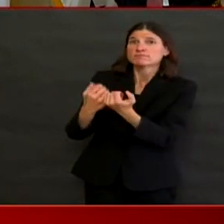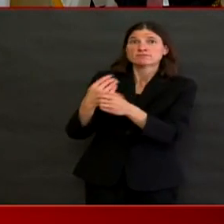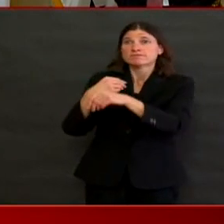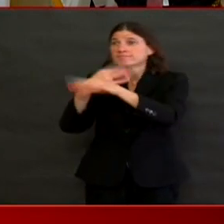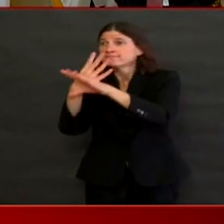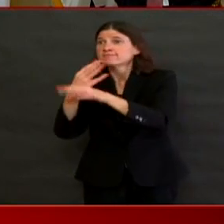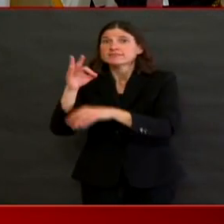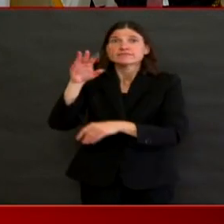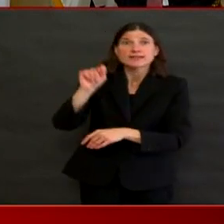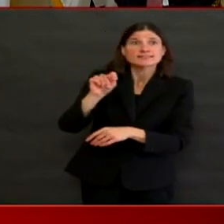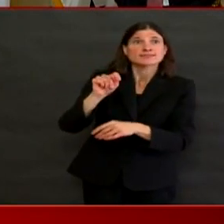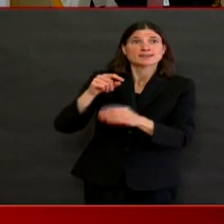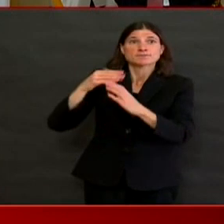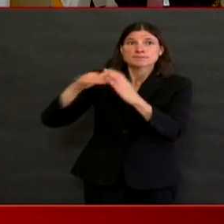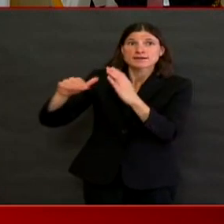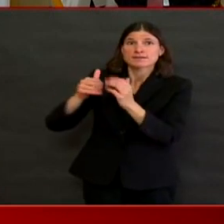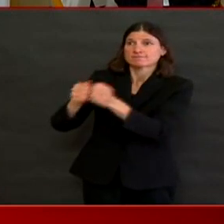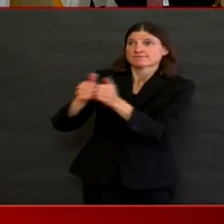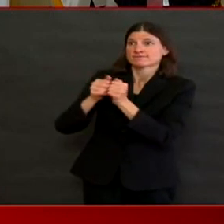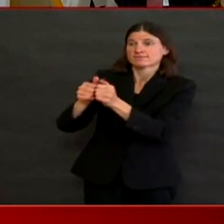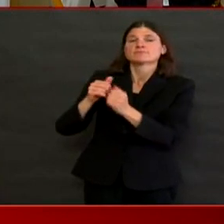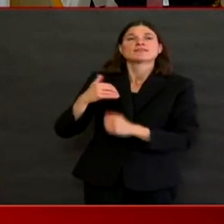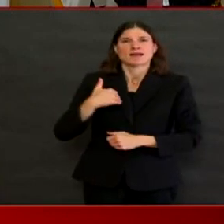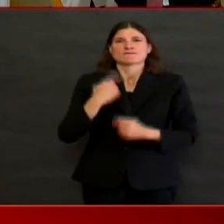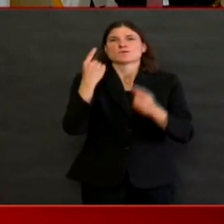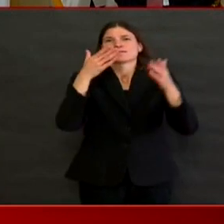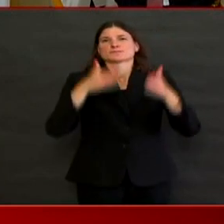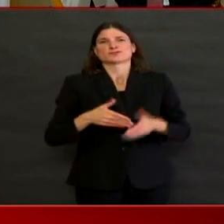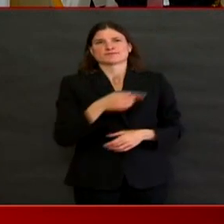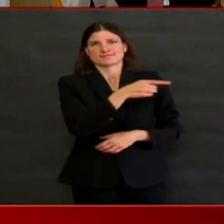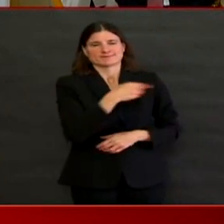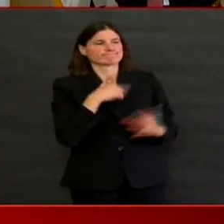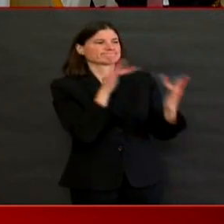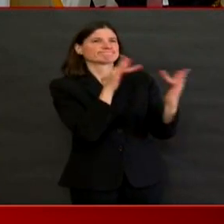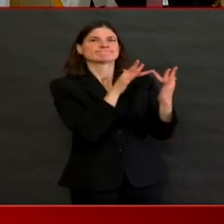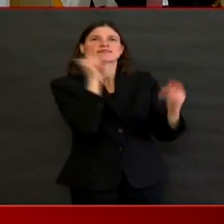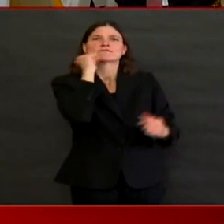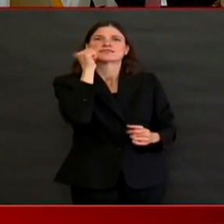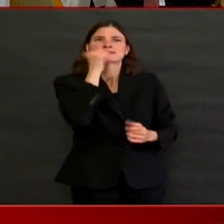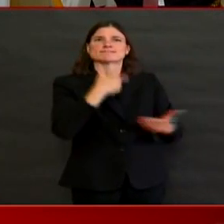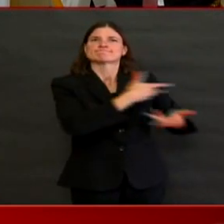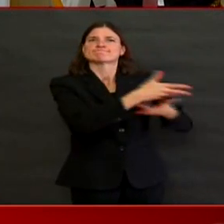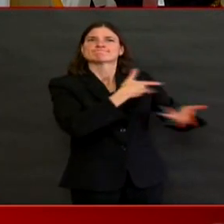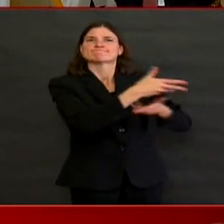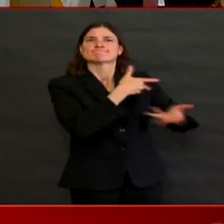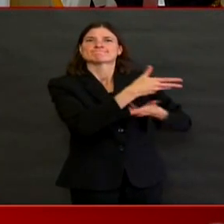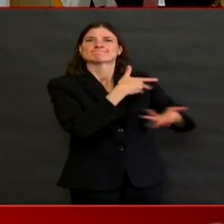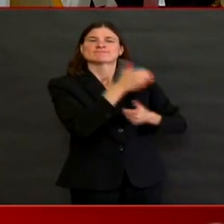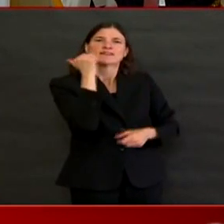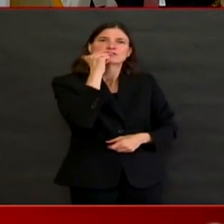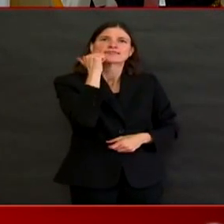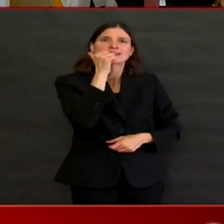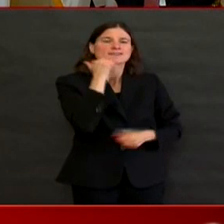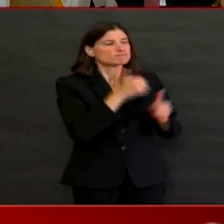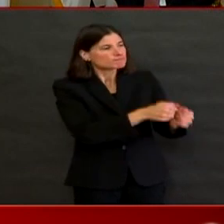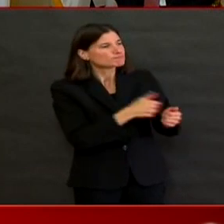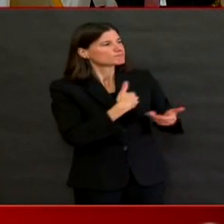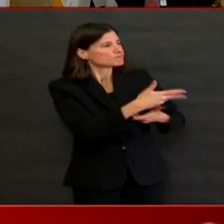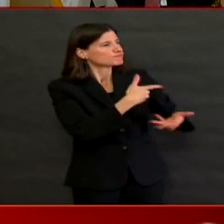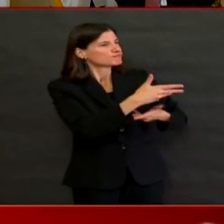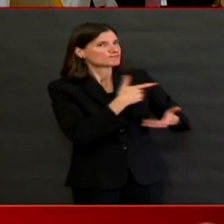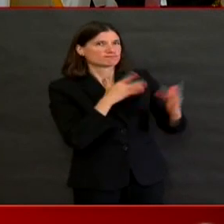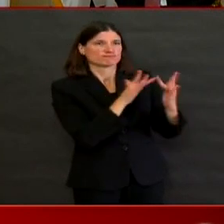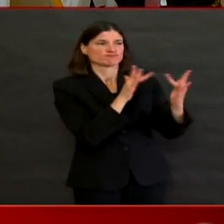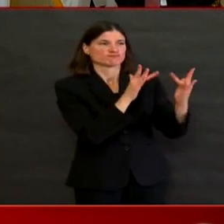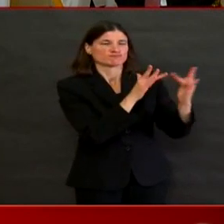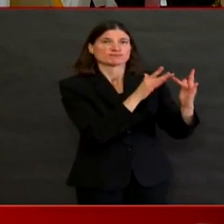every day, make sure you have some human contact. And it'd be great if you could have human contact with the same people and you have